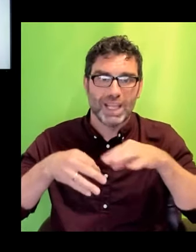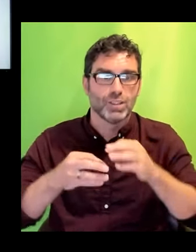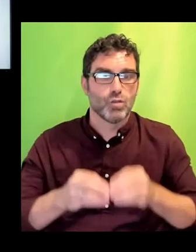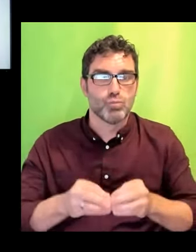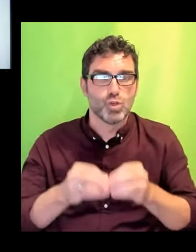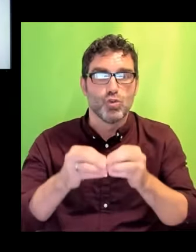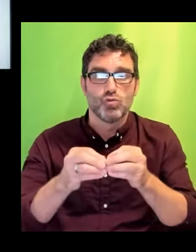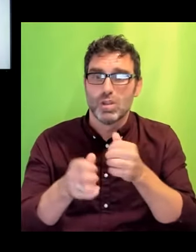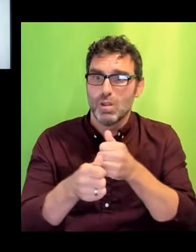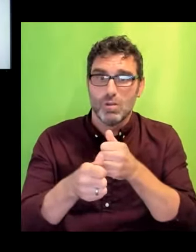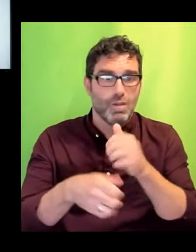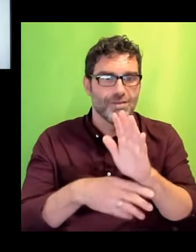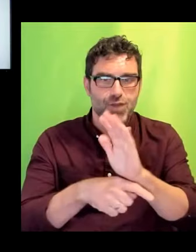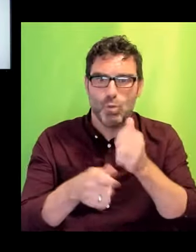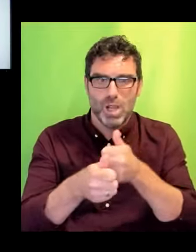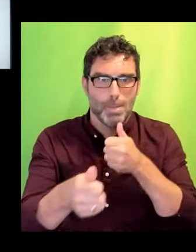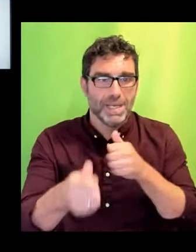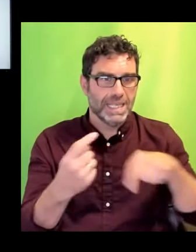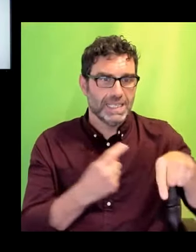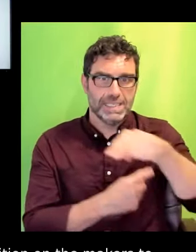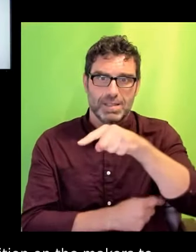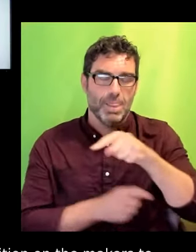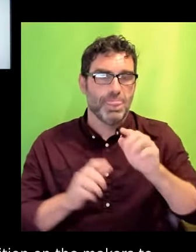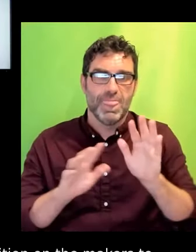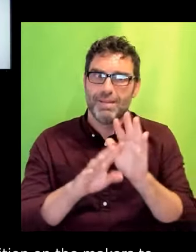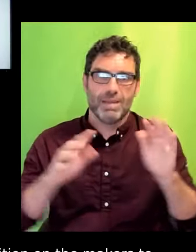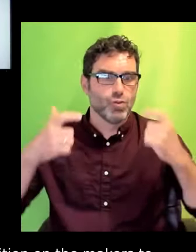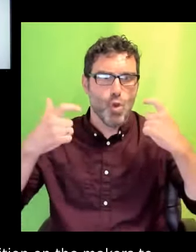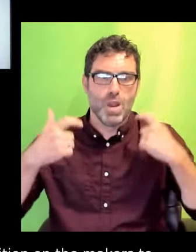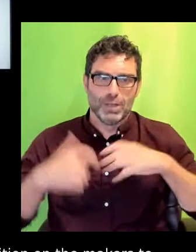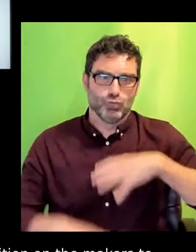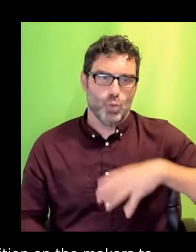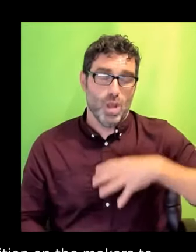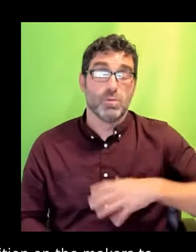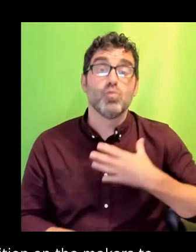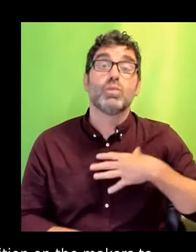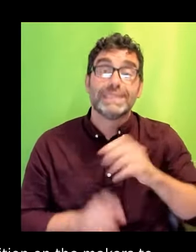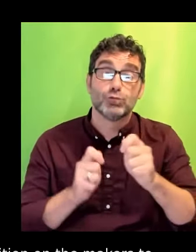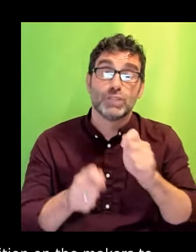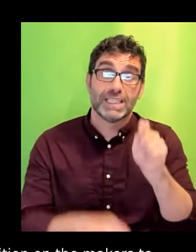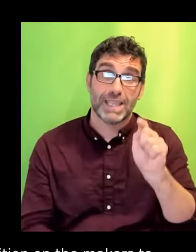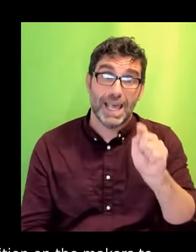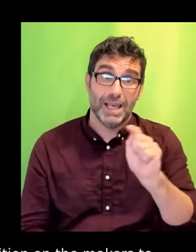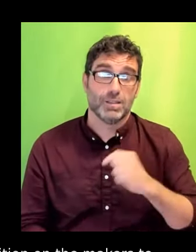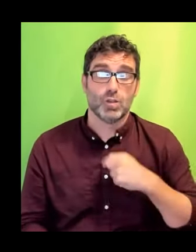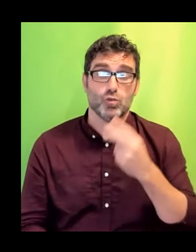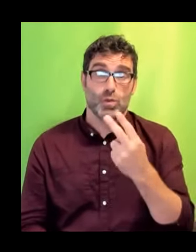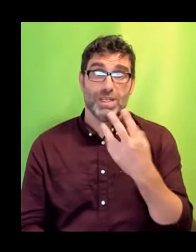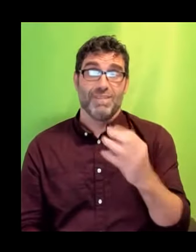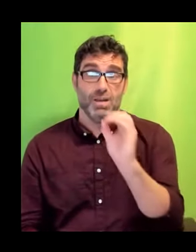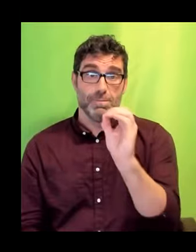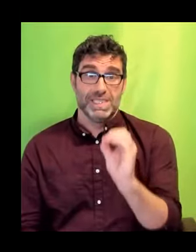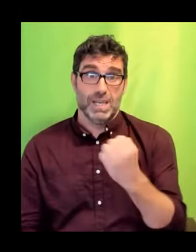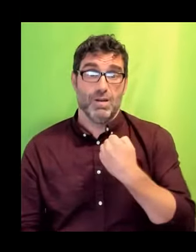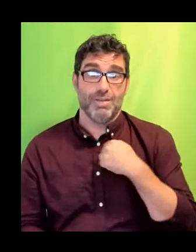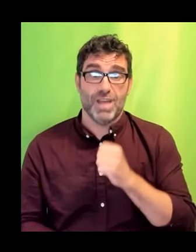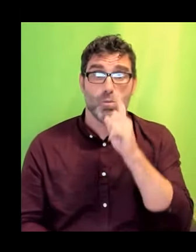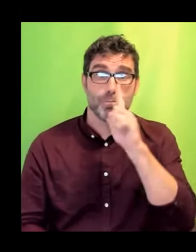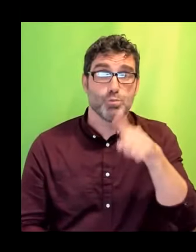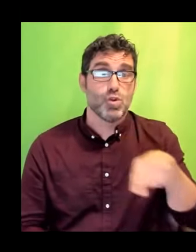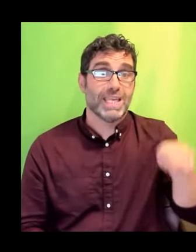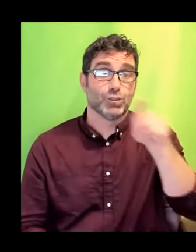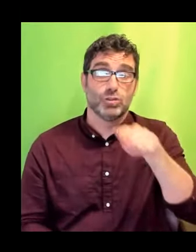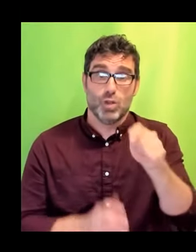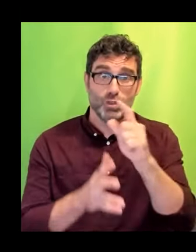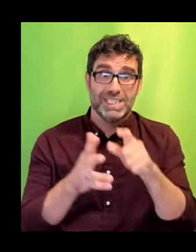stats need repeating again and again and again. 20% of our population are disabled. A mere 8.2% of on-screen talent represents them